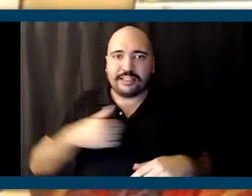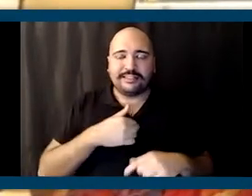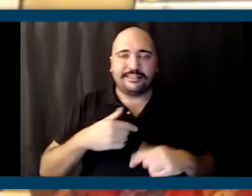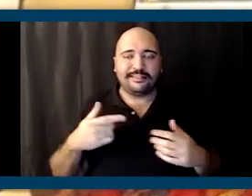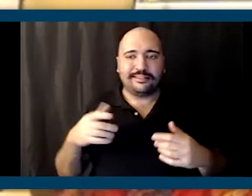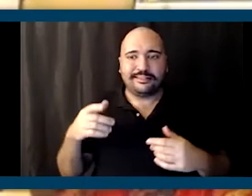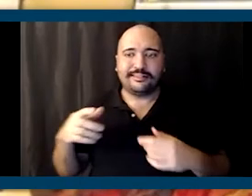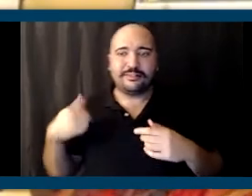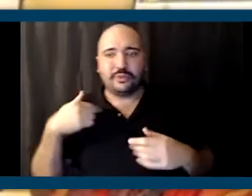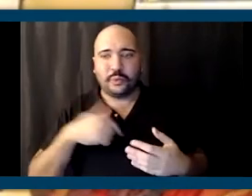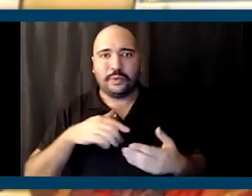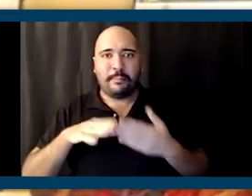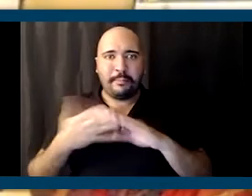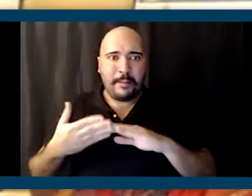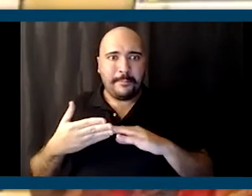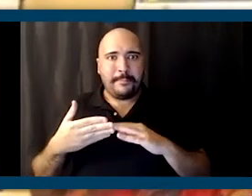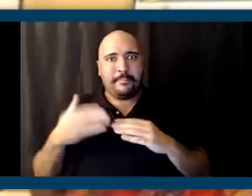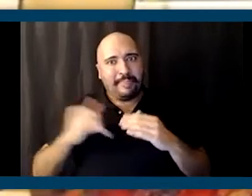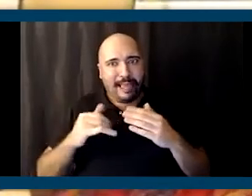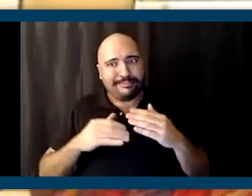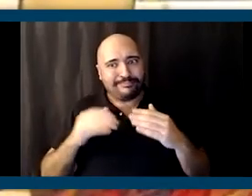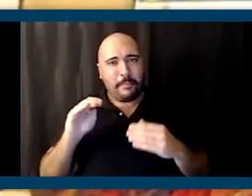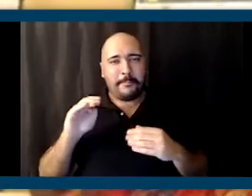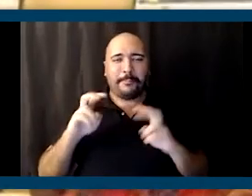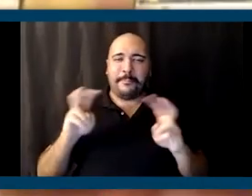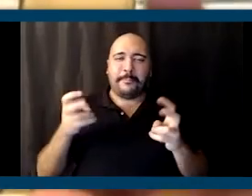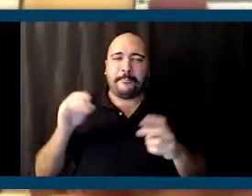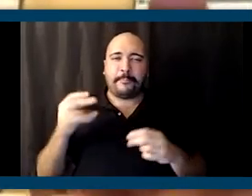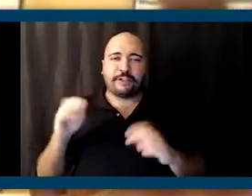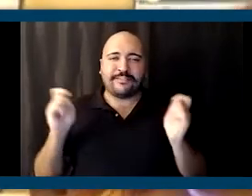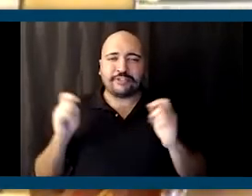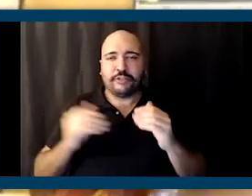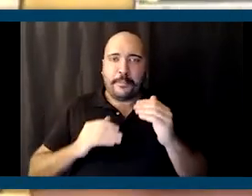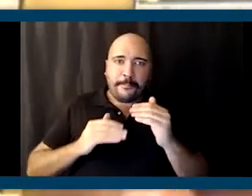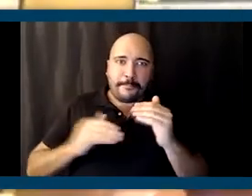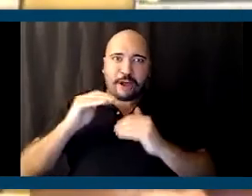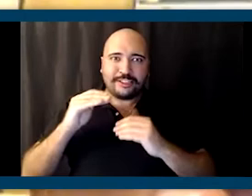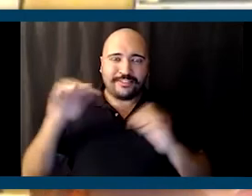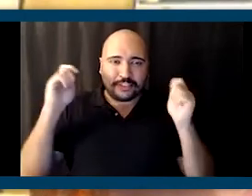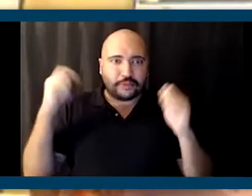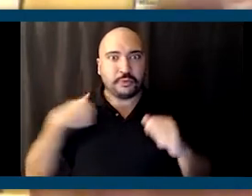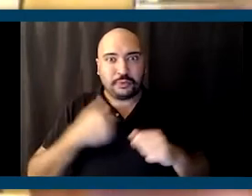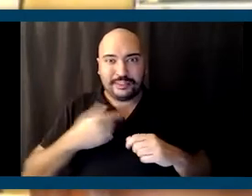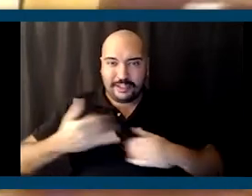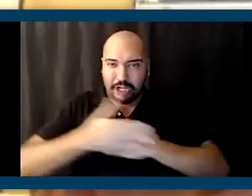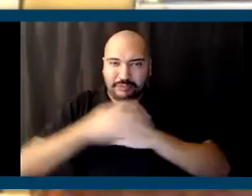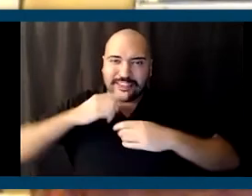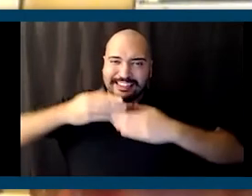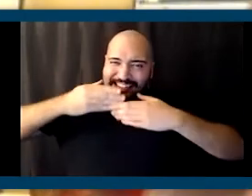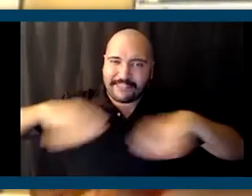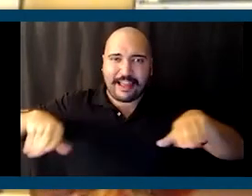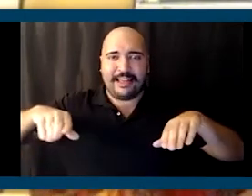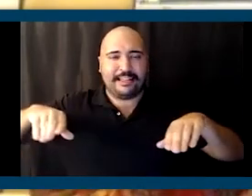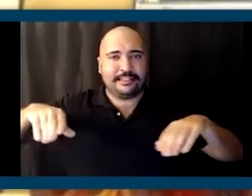so we then become the margin of victory. As long as this nation is really divided as it is right now and very fractured,